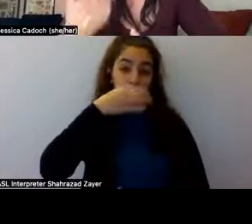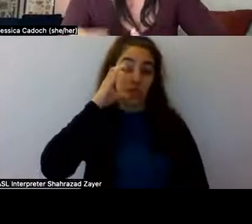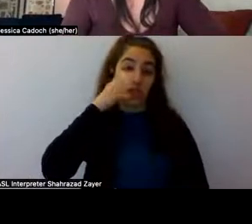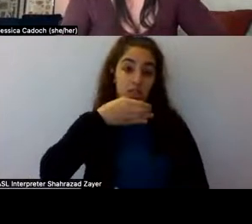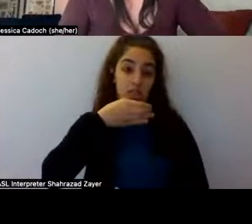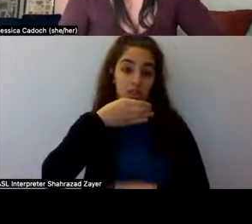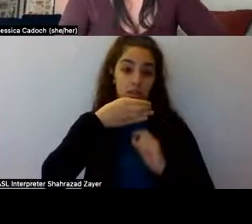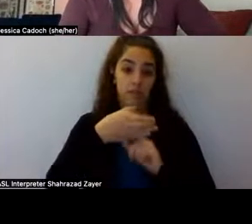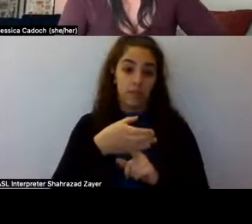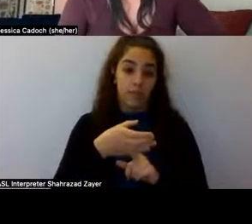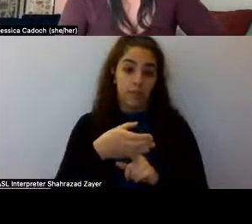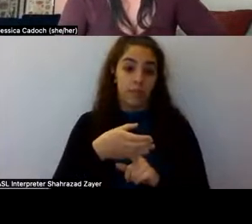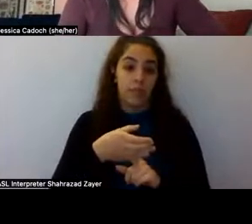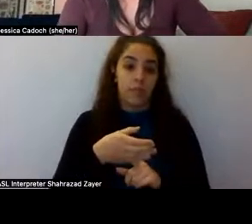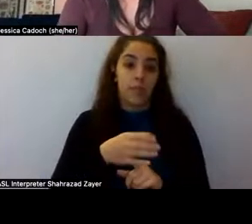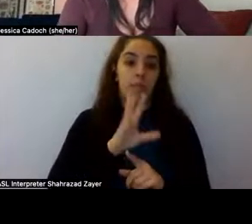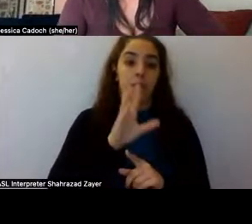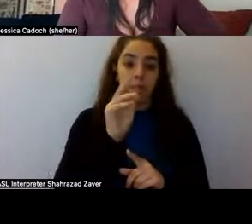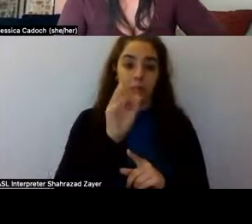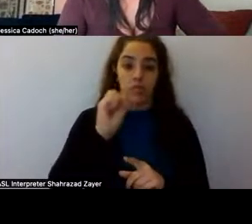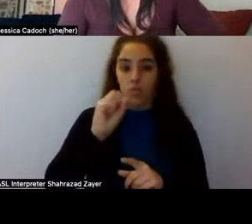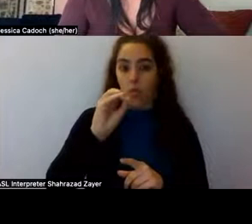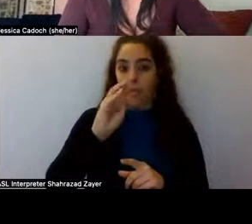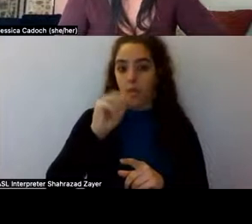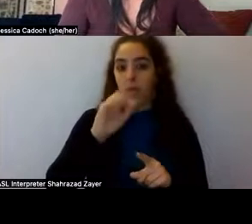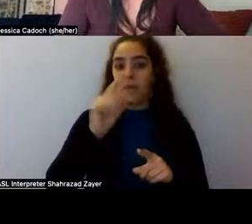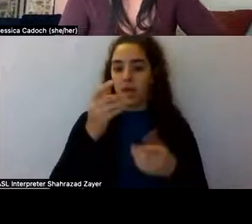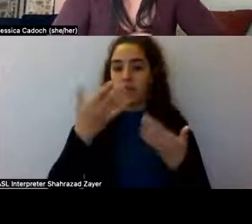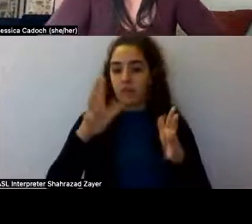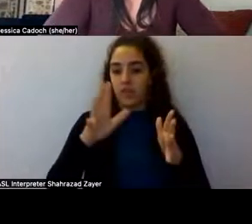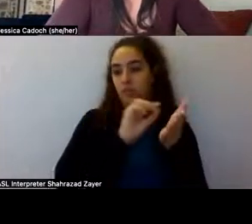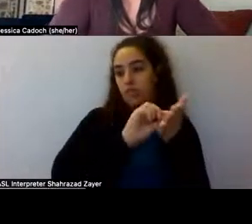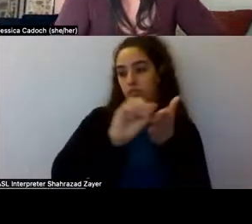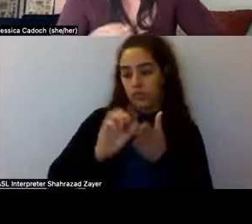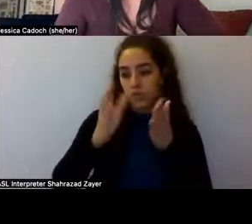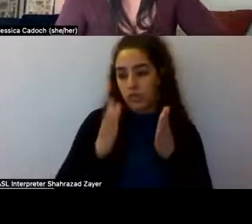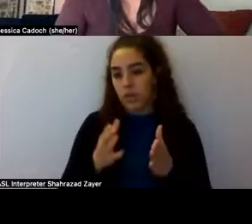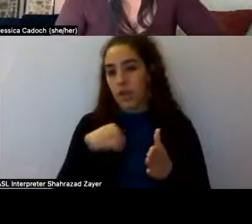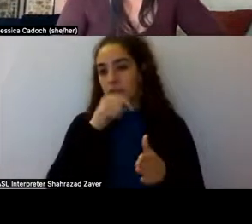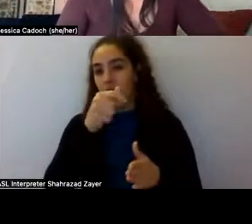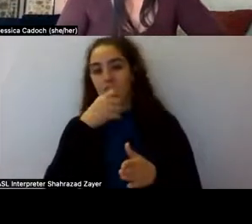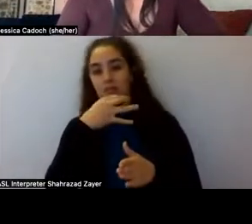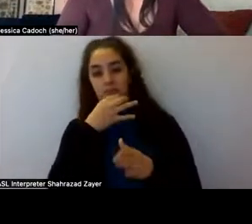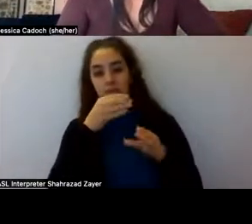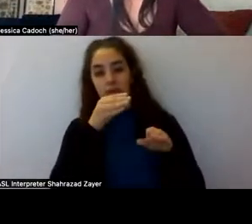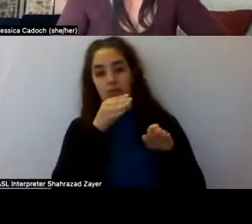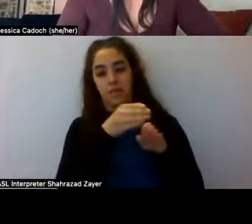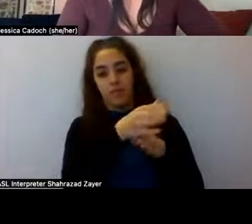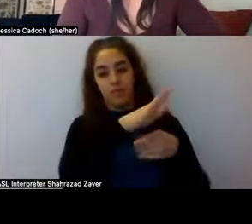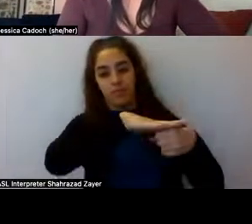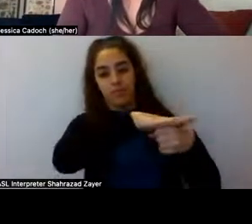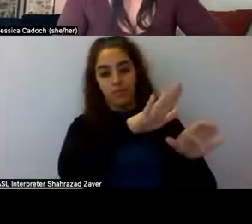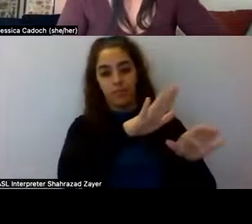but there's been some research on it and I'm not an expert in that field. Um, but, uh, the third photo is, uh, the